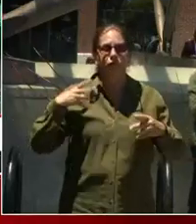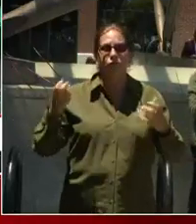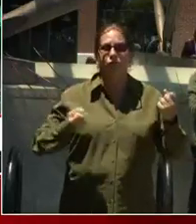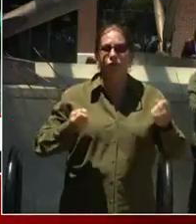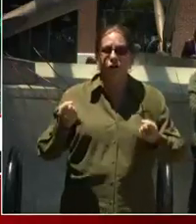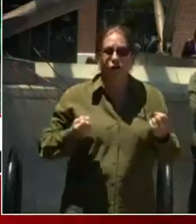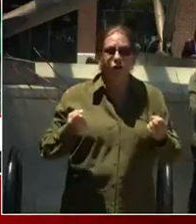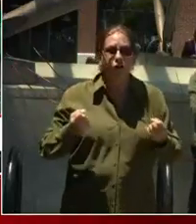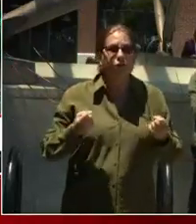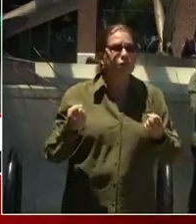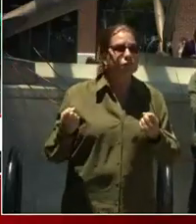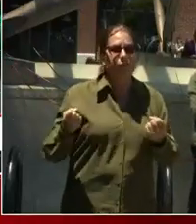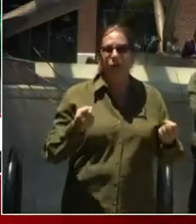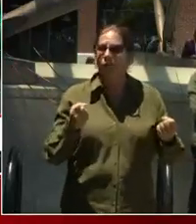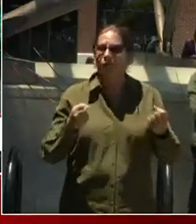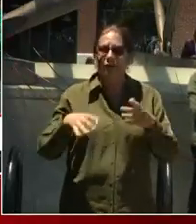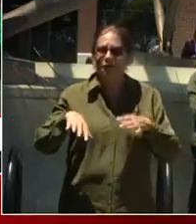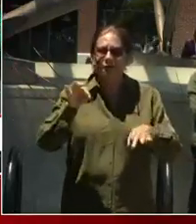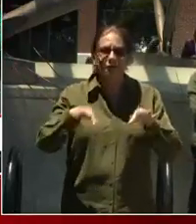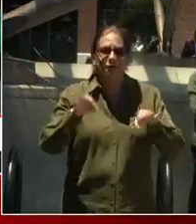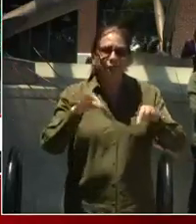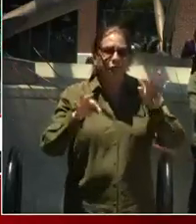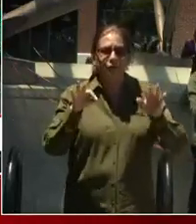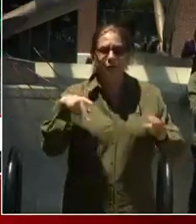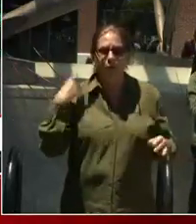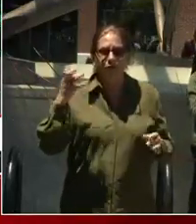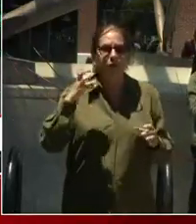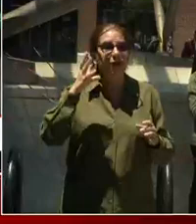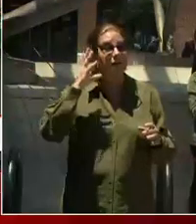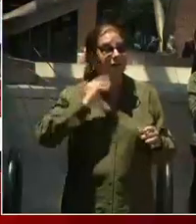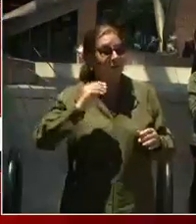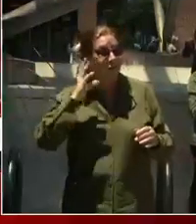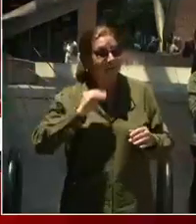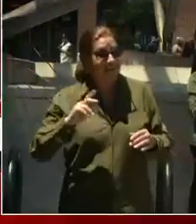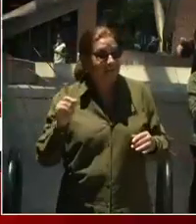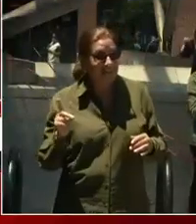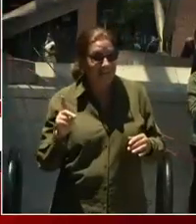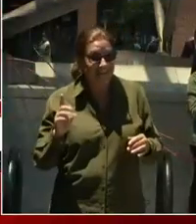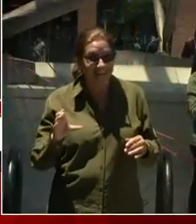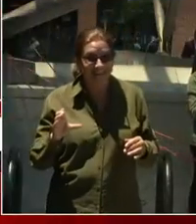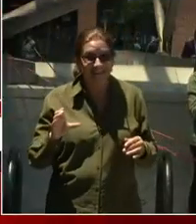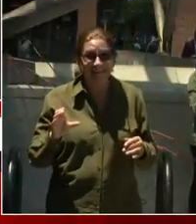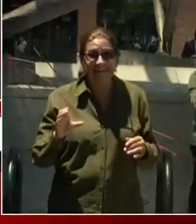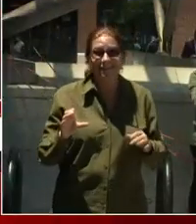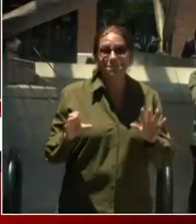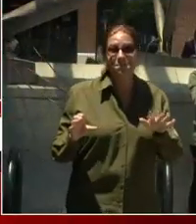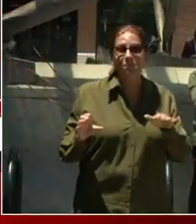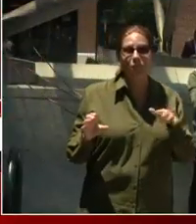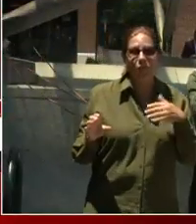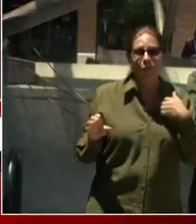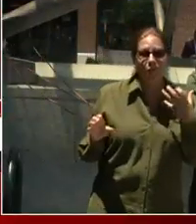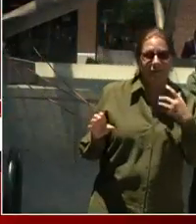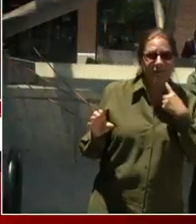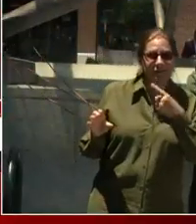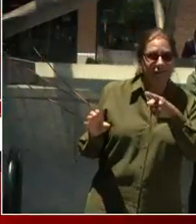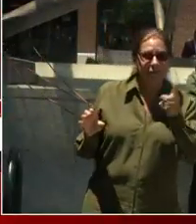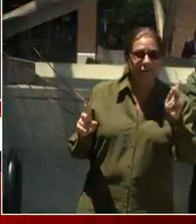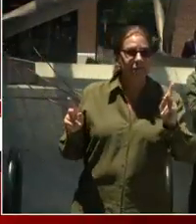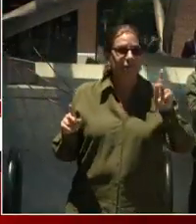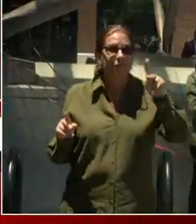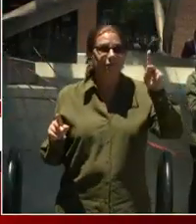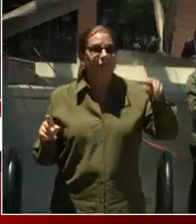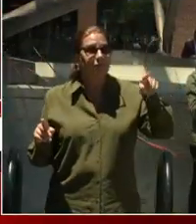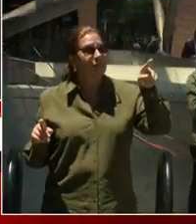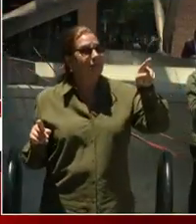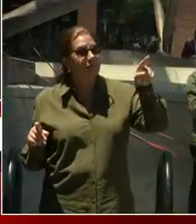discover D.C. and experience D.C. We want to tell all the people in Philadelphia that town's